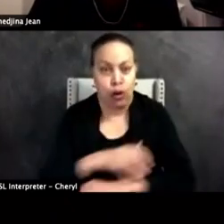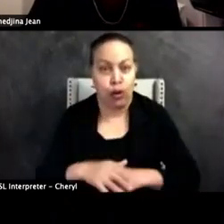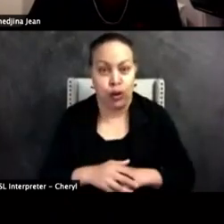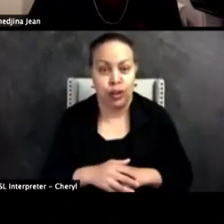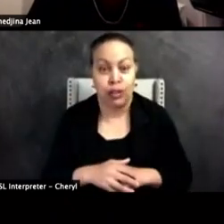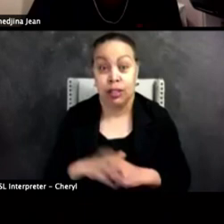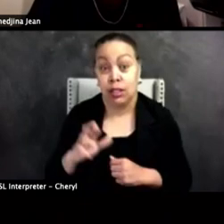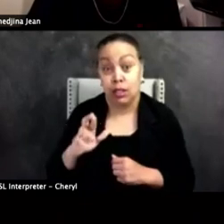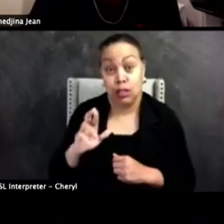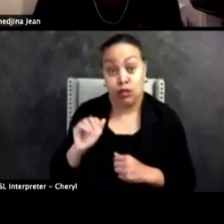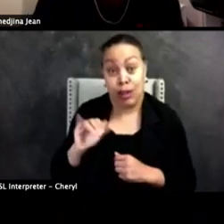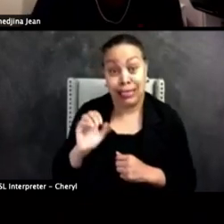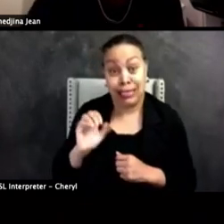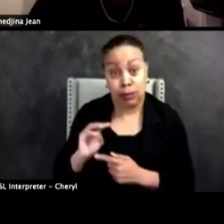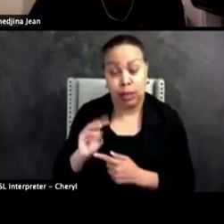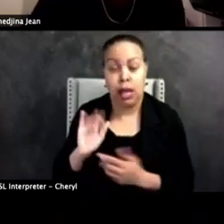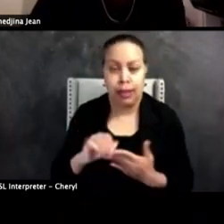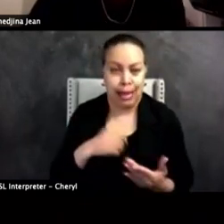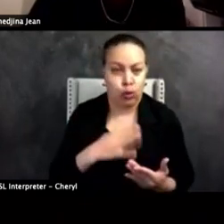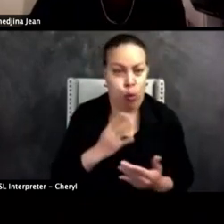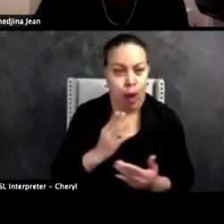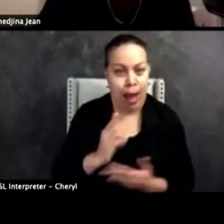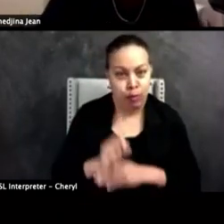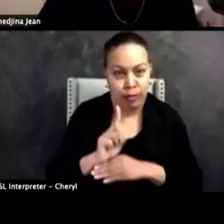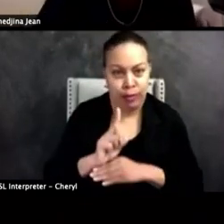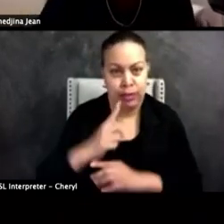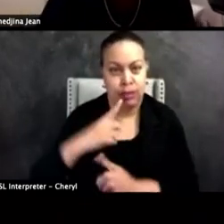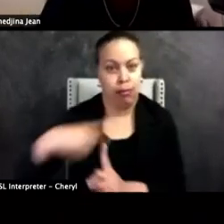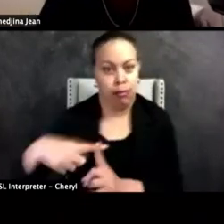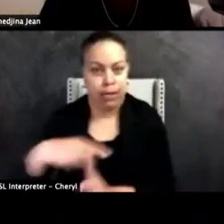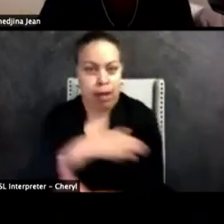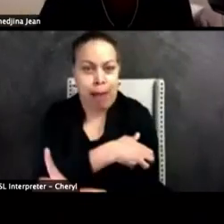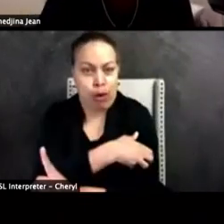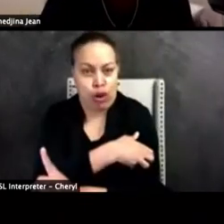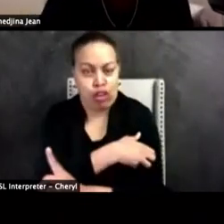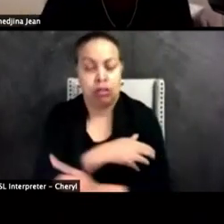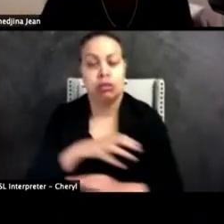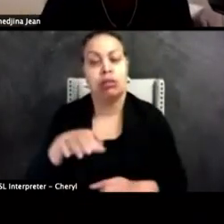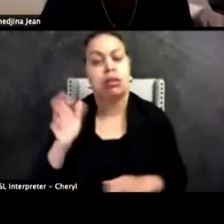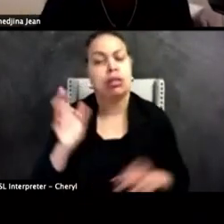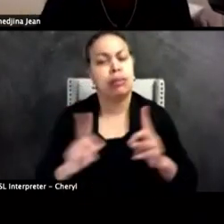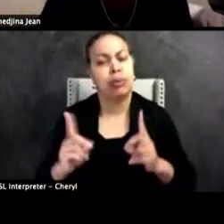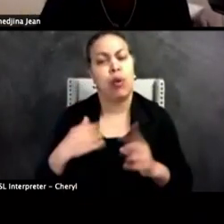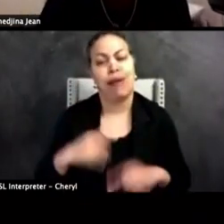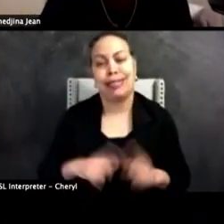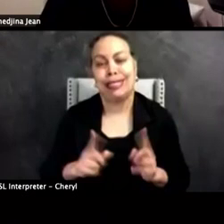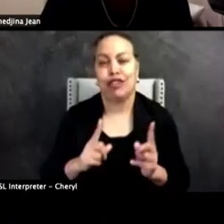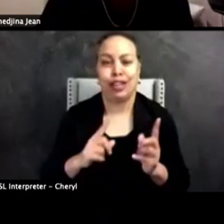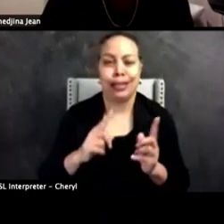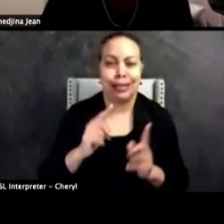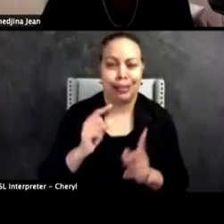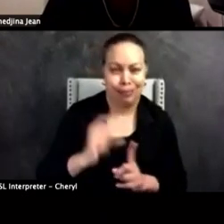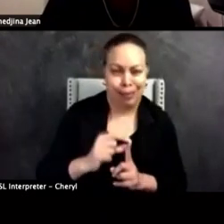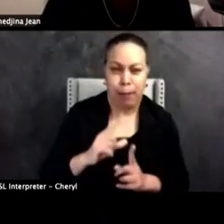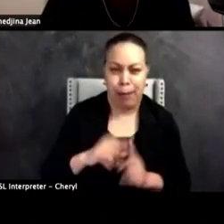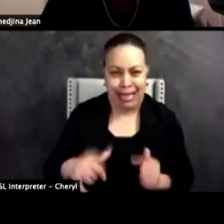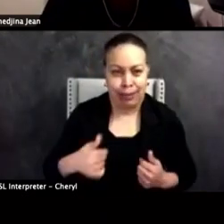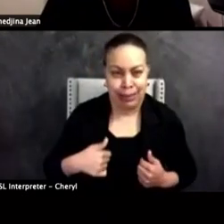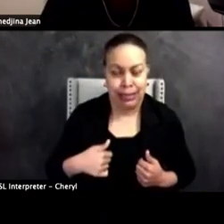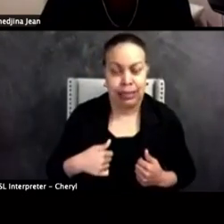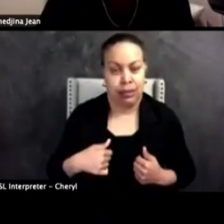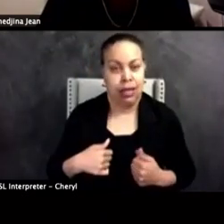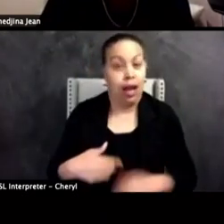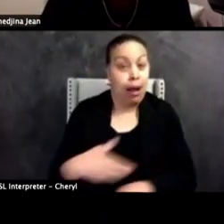racism is white privilege plus power, right? A lot of people have their different, um, you know, definition of it, but that's mine, right? It's power